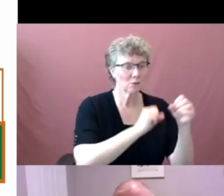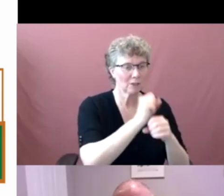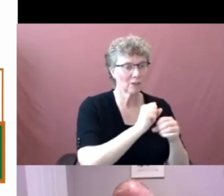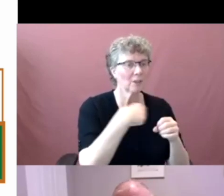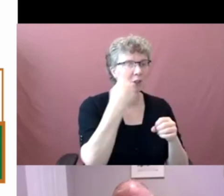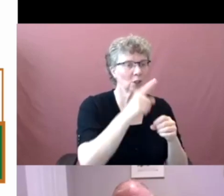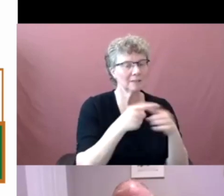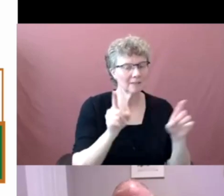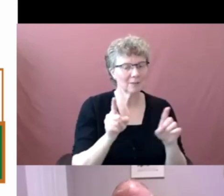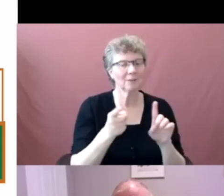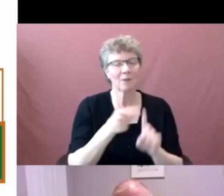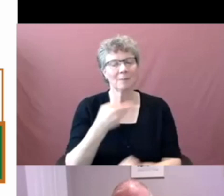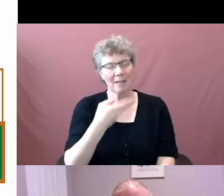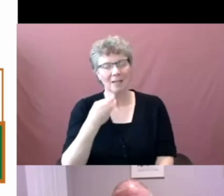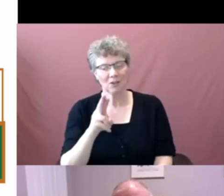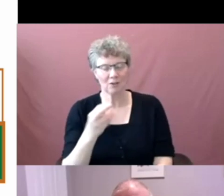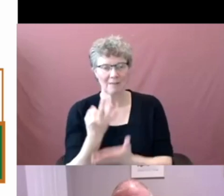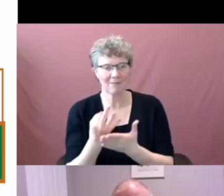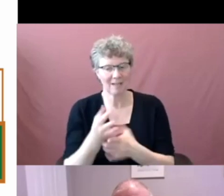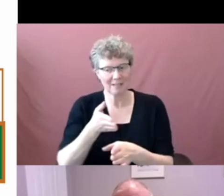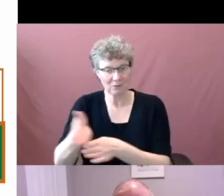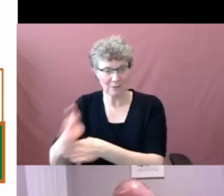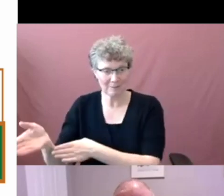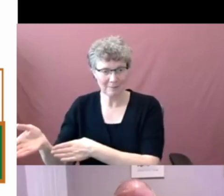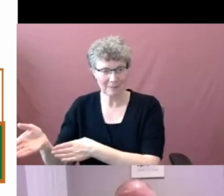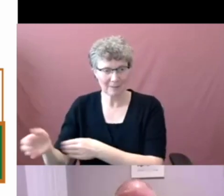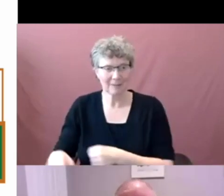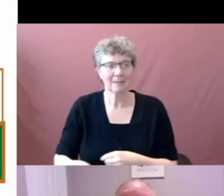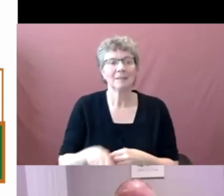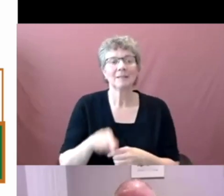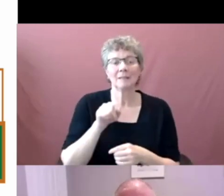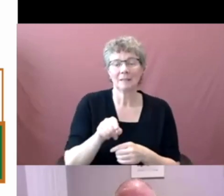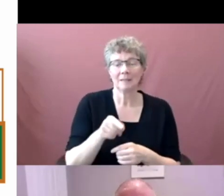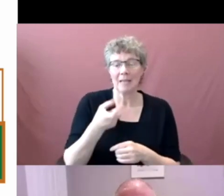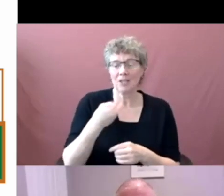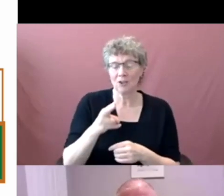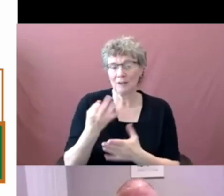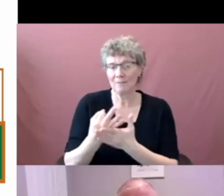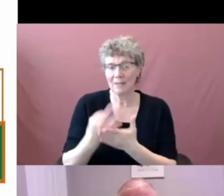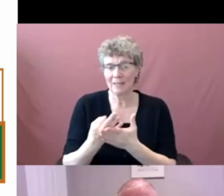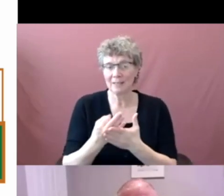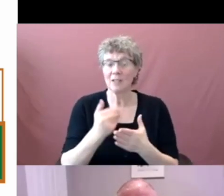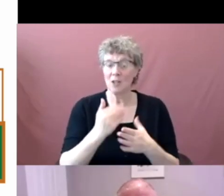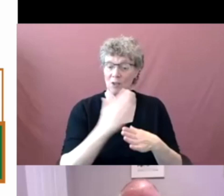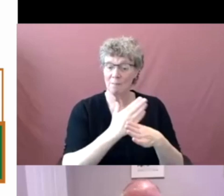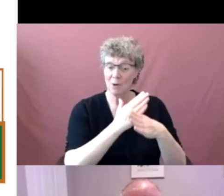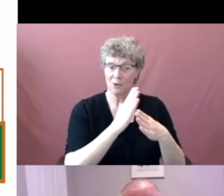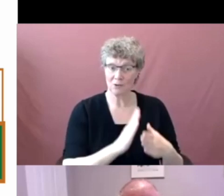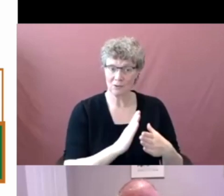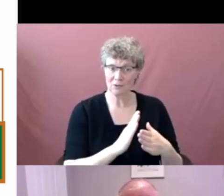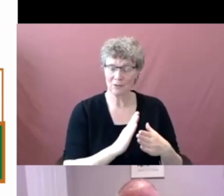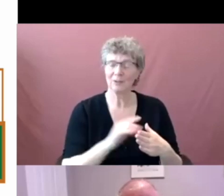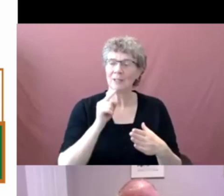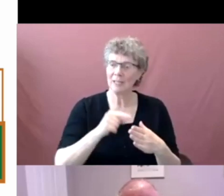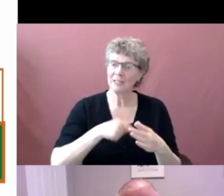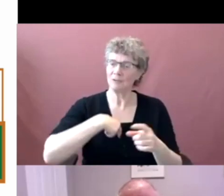HR and finance, the service partners are transactional in nature. They will actually complete interactions,